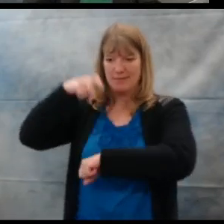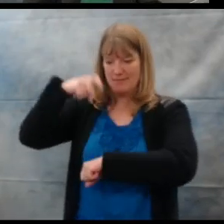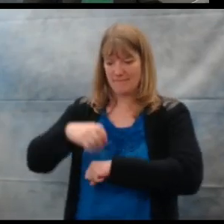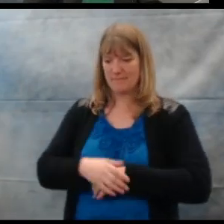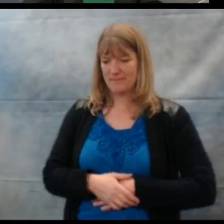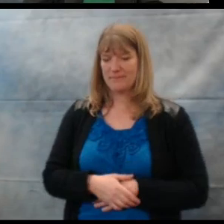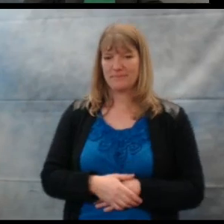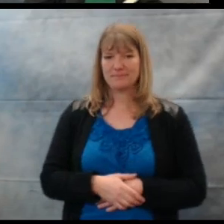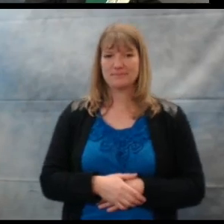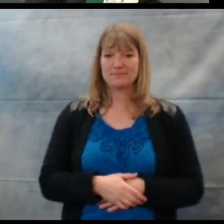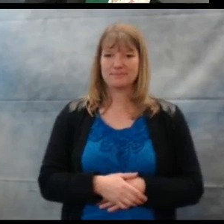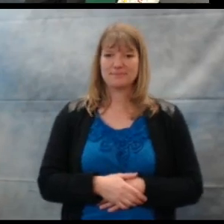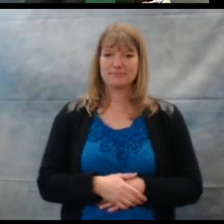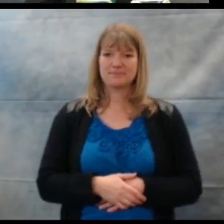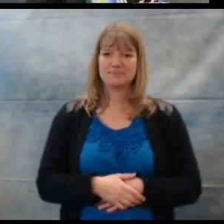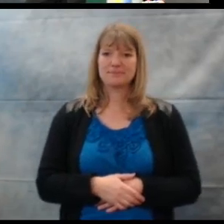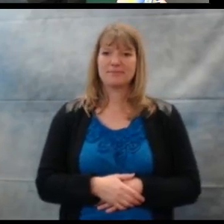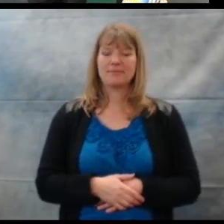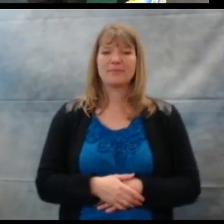bedtime.